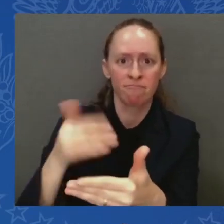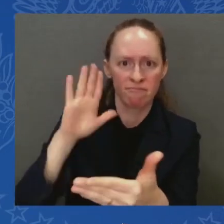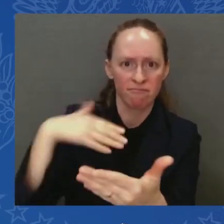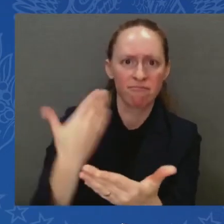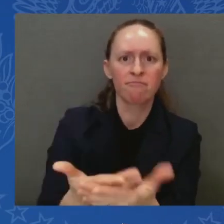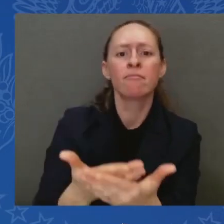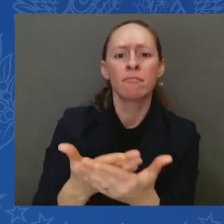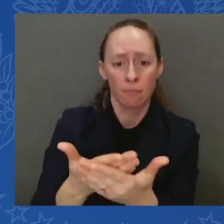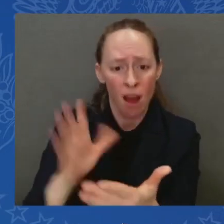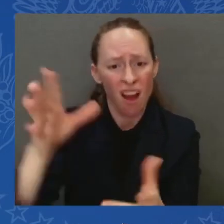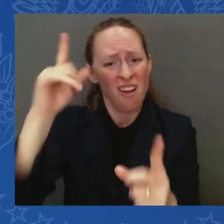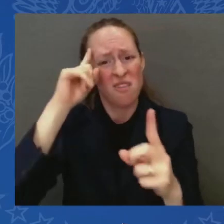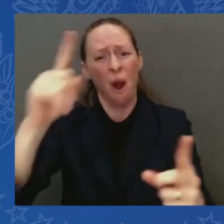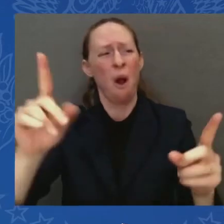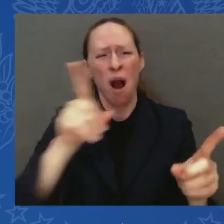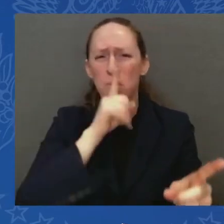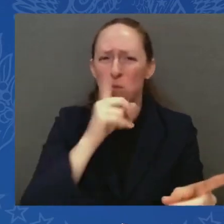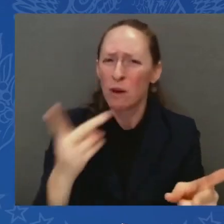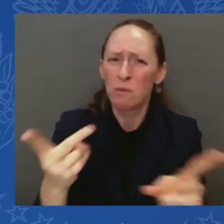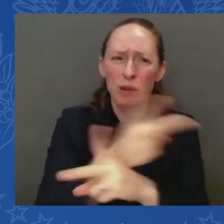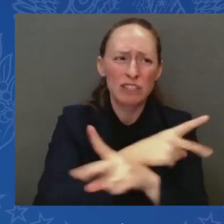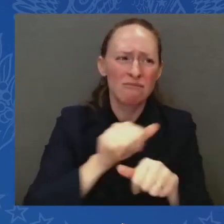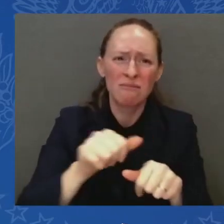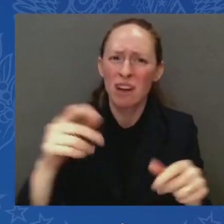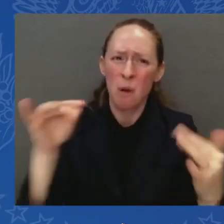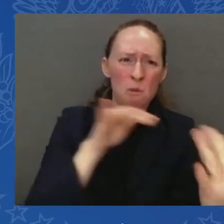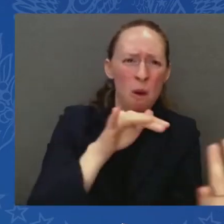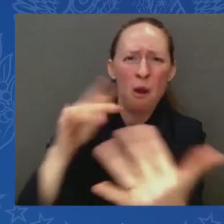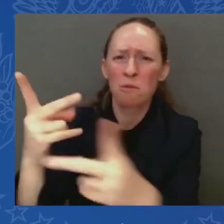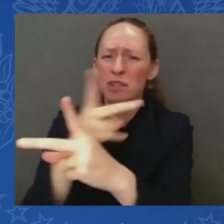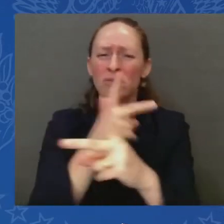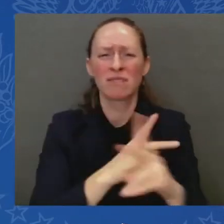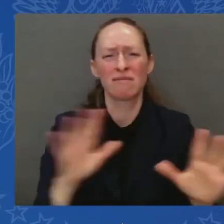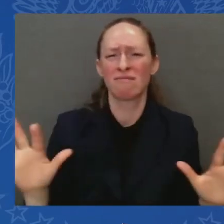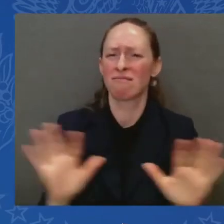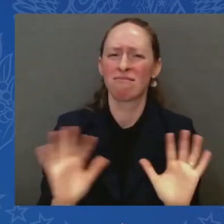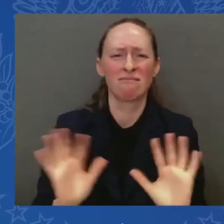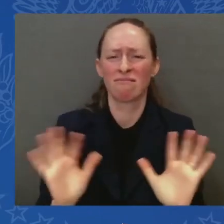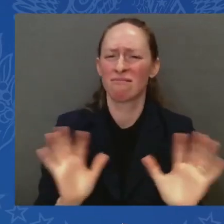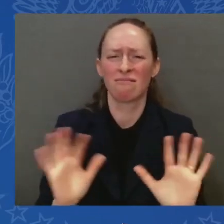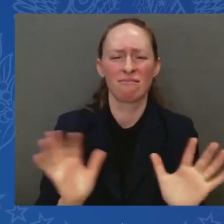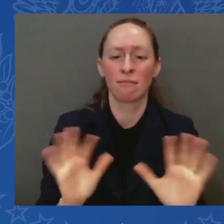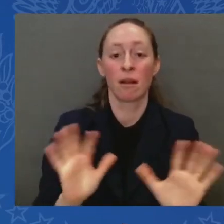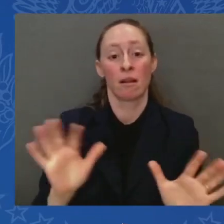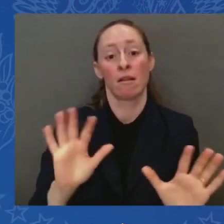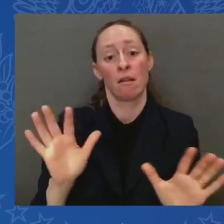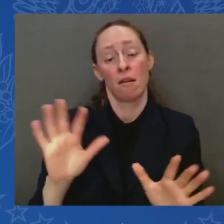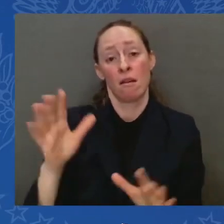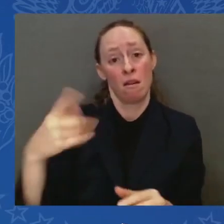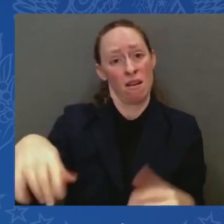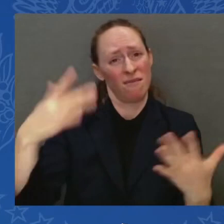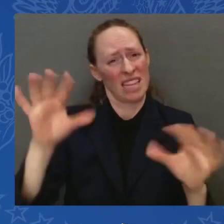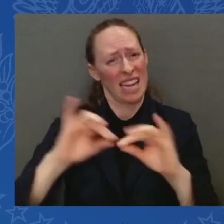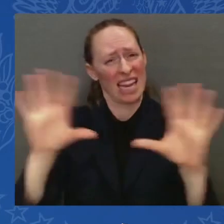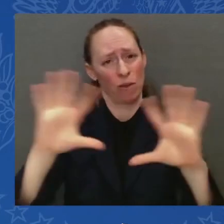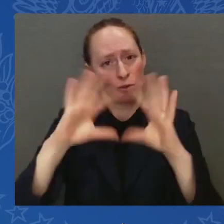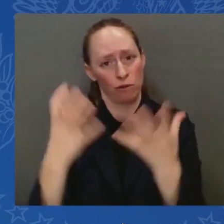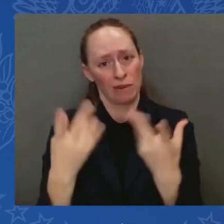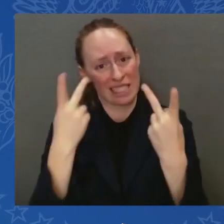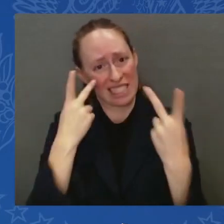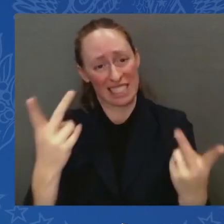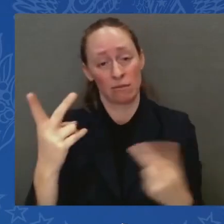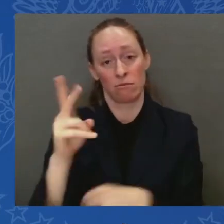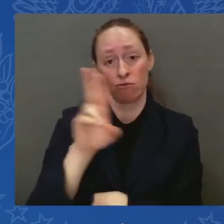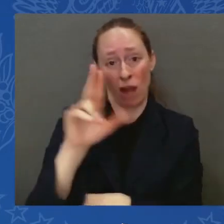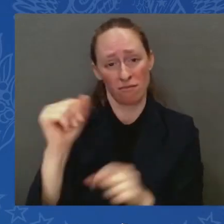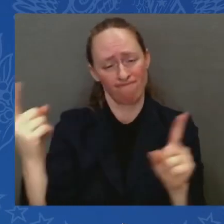stronger than ever. And my message to any state or any other hostile actor, thinking about attacking Israel remains the